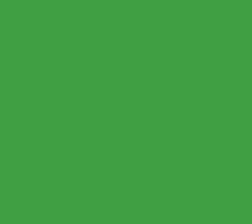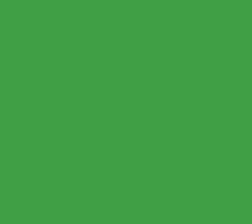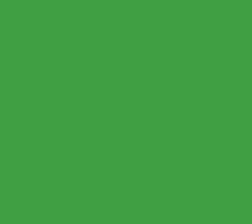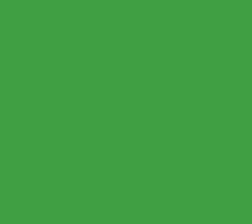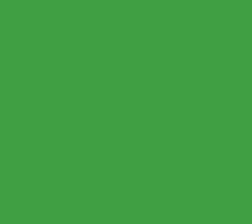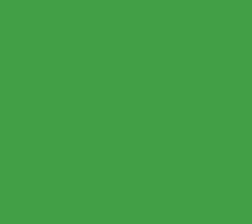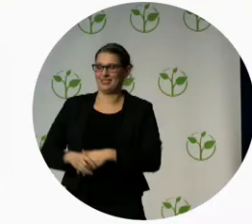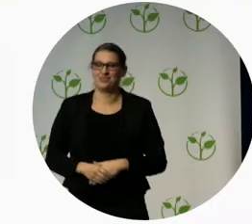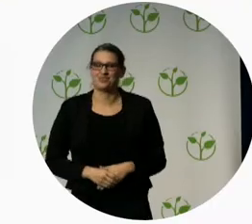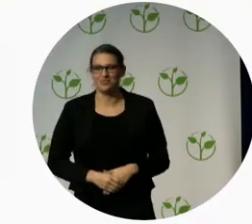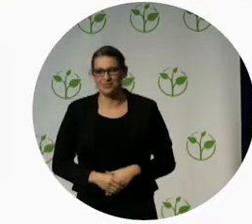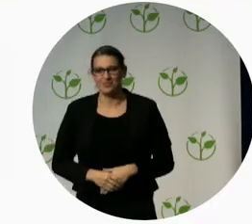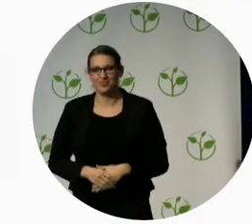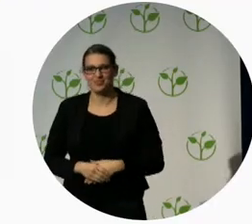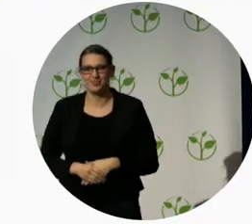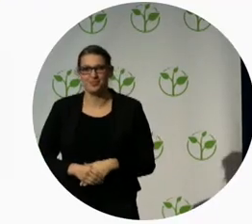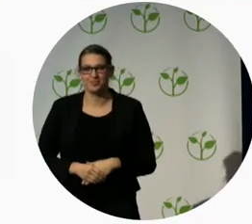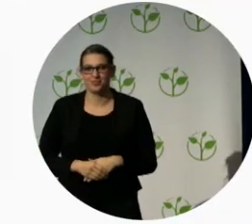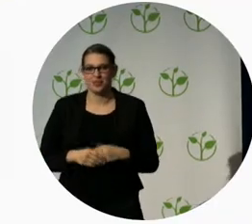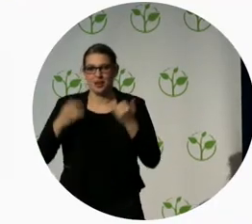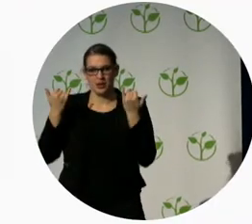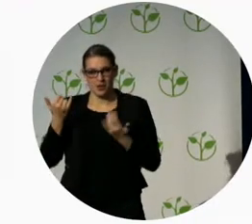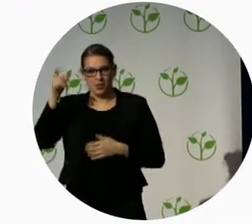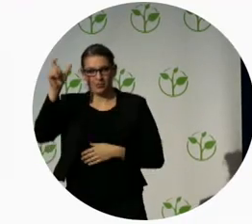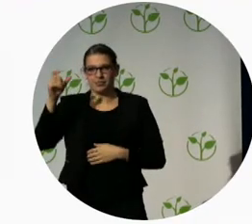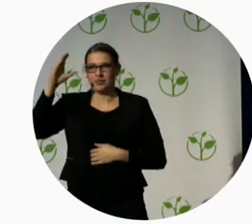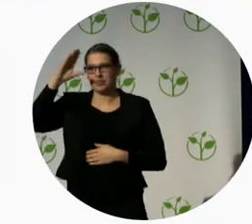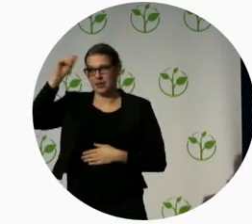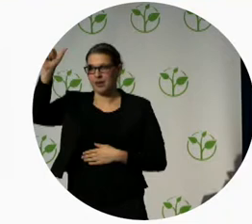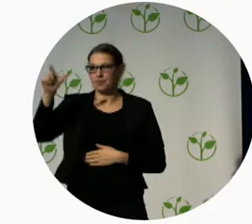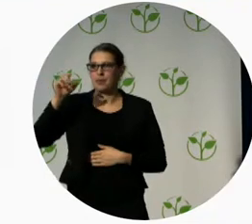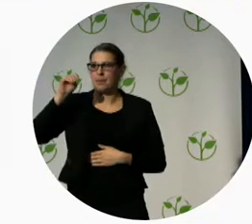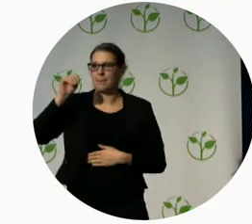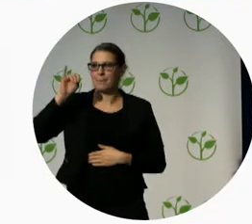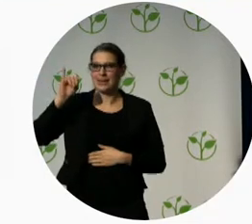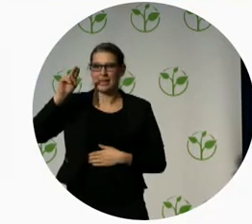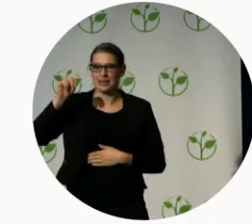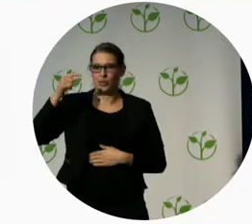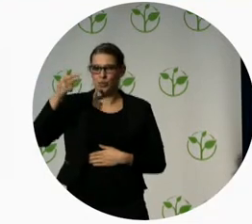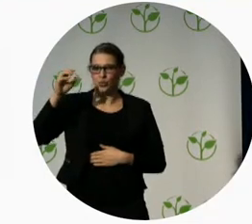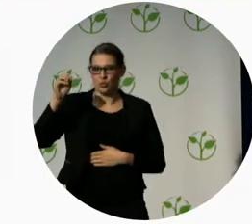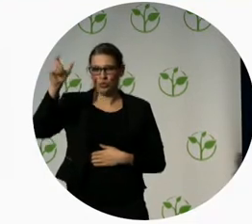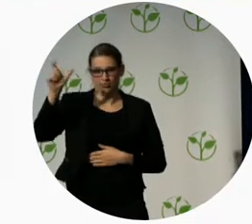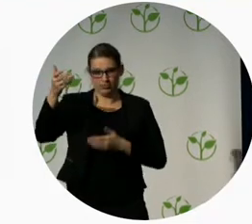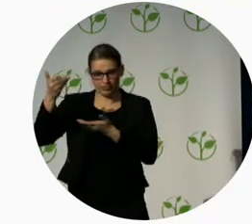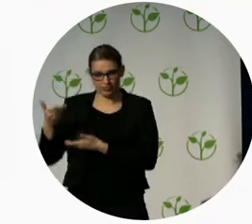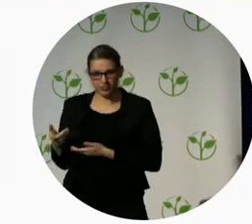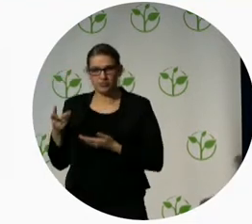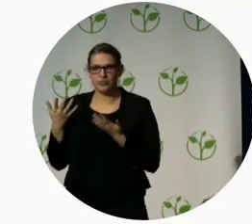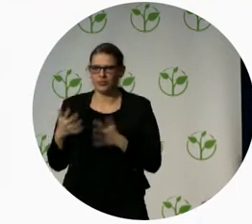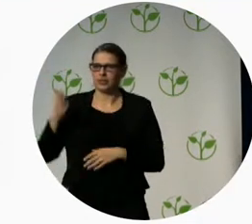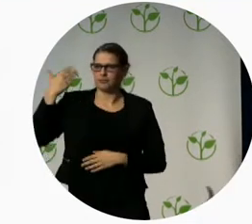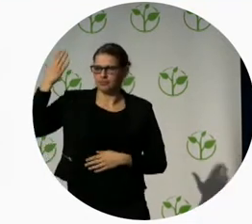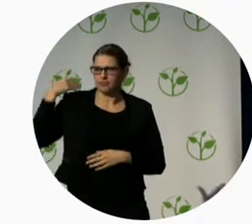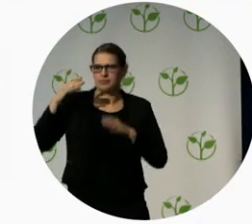introducing Hector Minto, who's going to do our next keynote. Now, Hector has been here before. And he is known as an evangelist